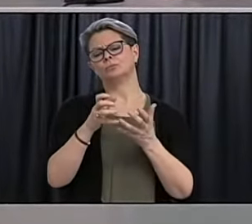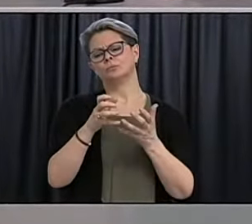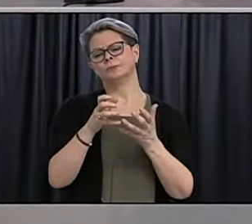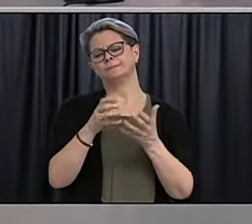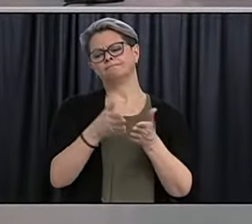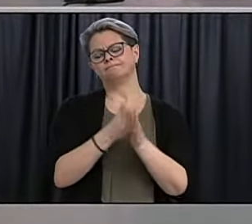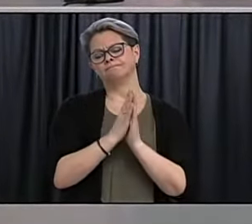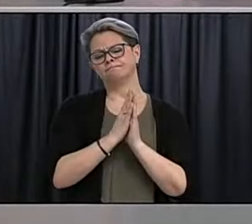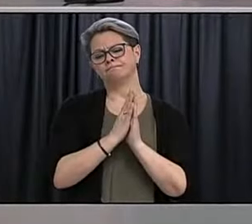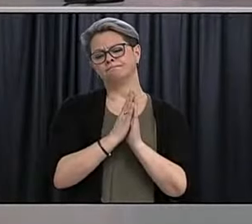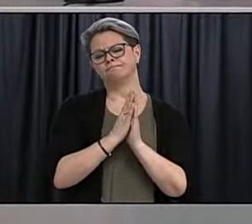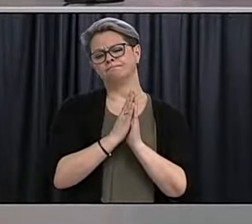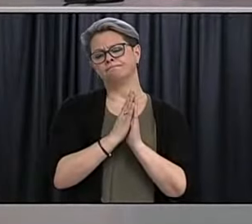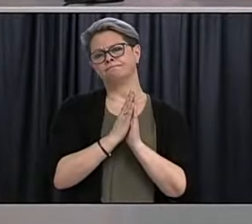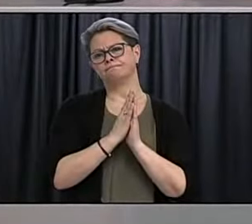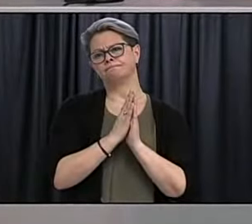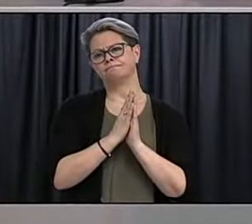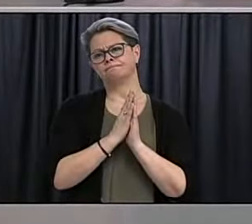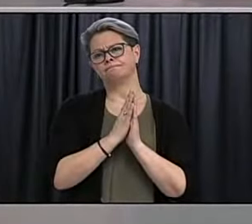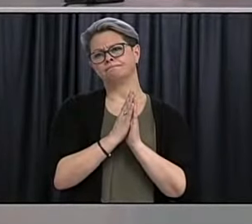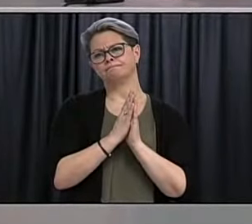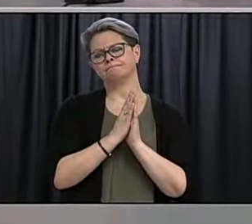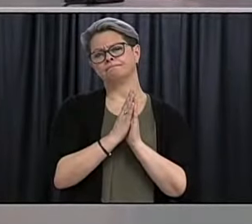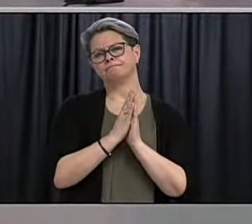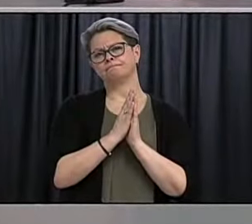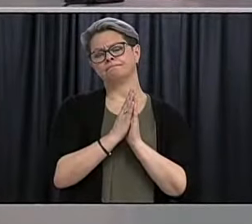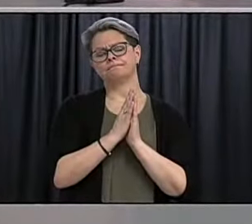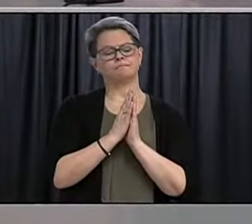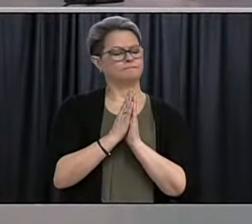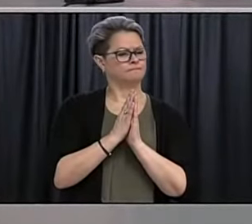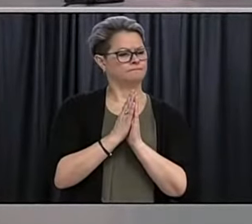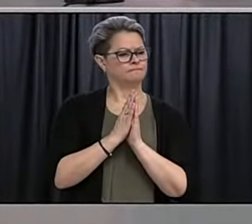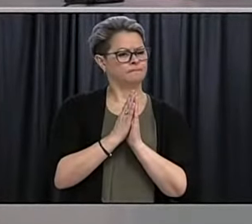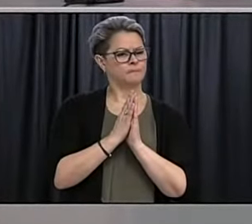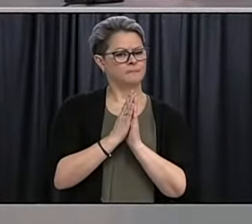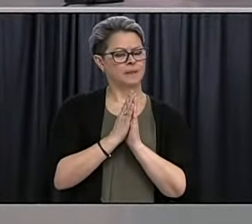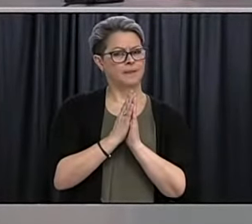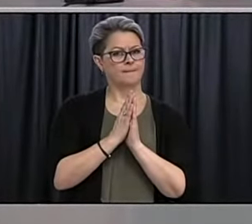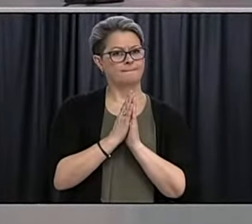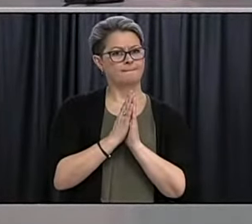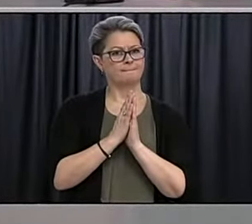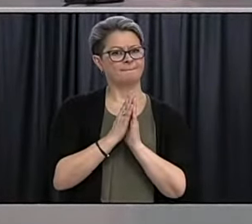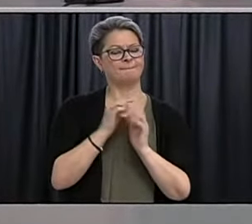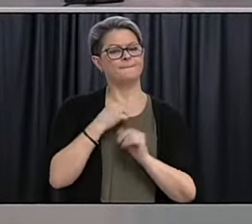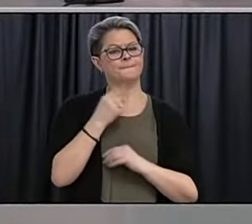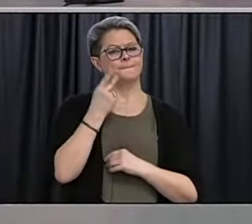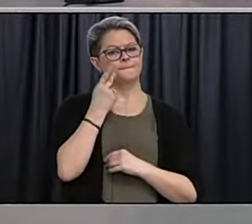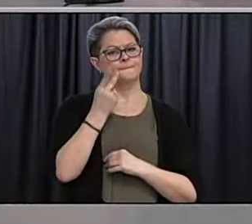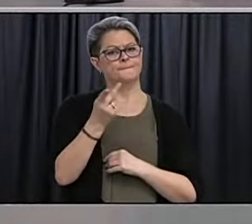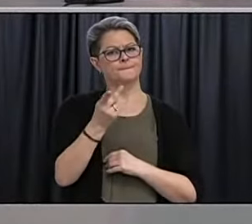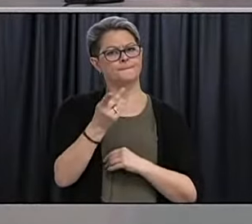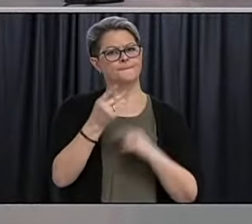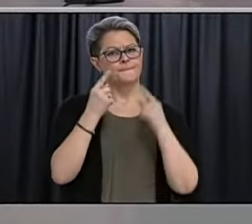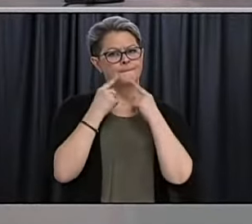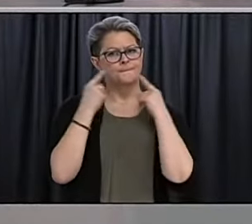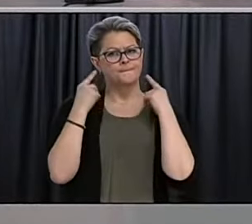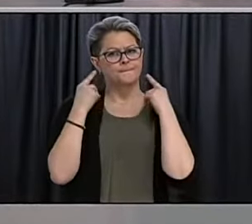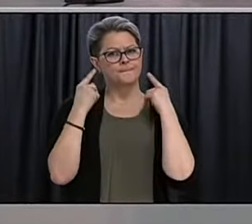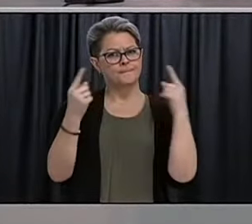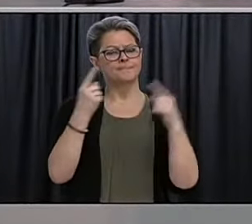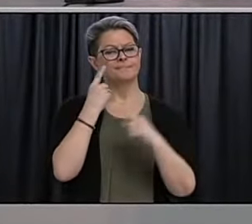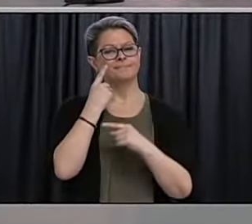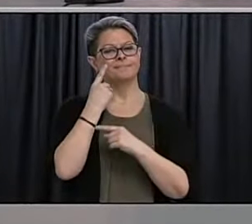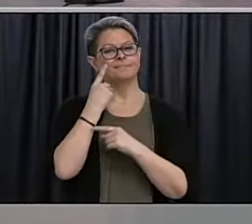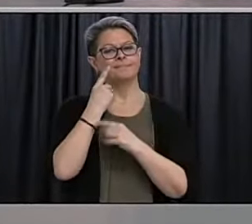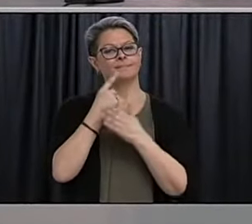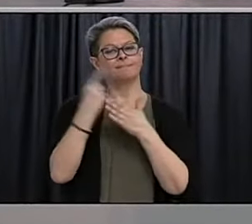the unplanned, uh, the urgent Friday night thing, uh, a couple of weeks ago when the Mount Pearl cluster,